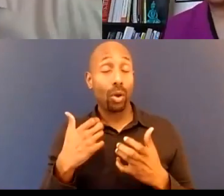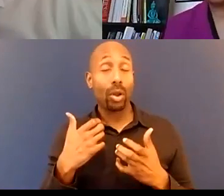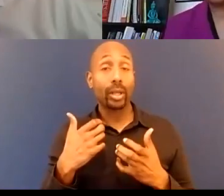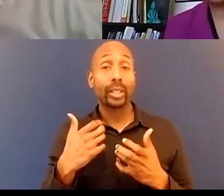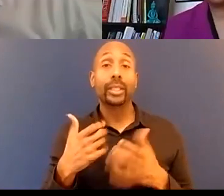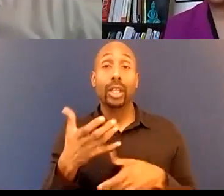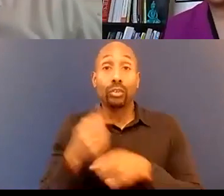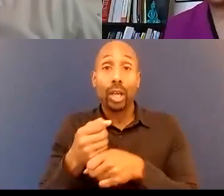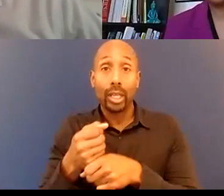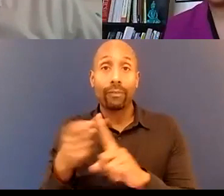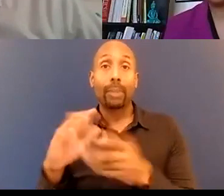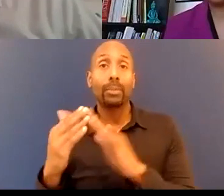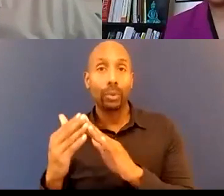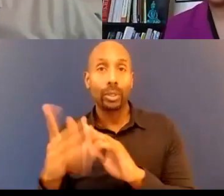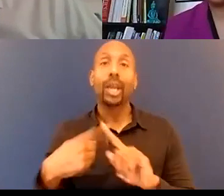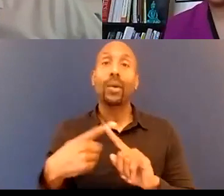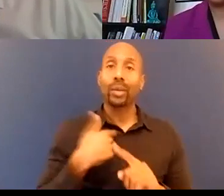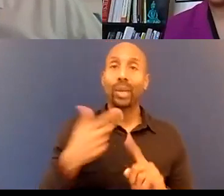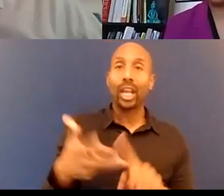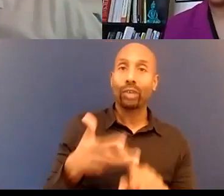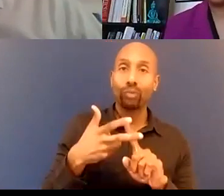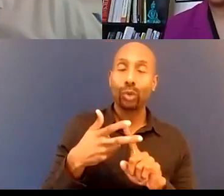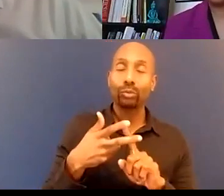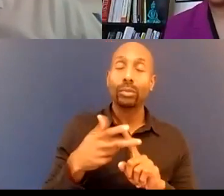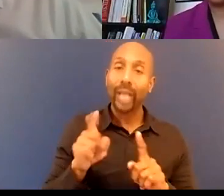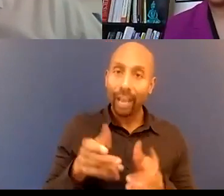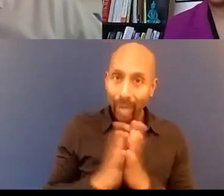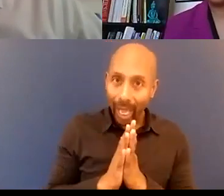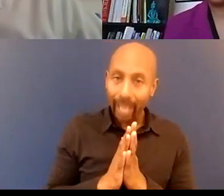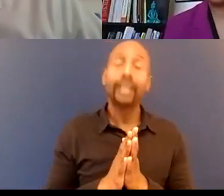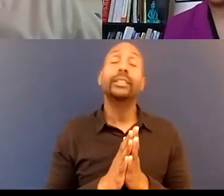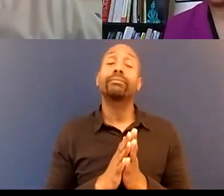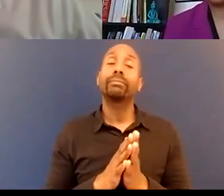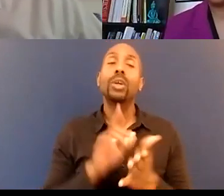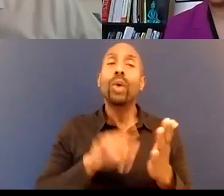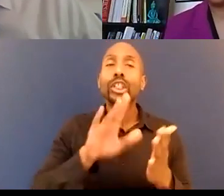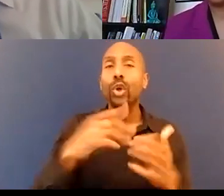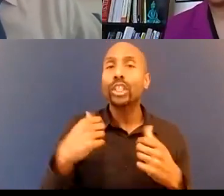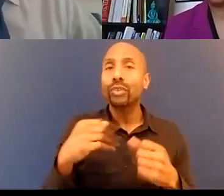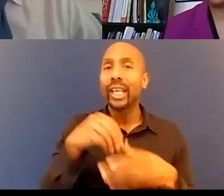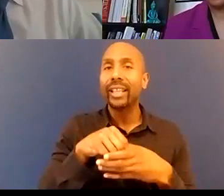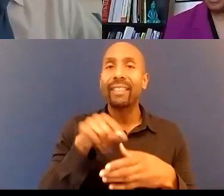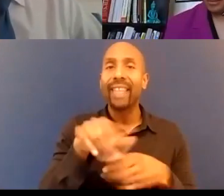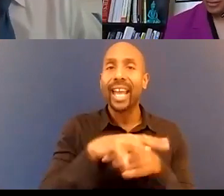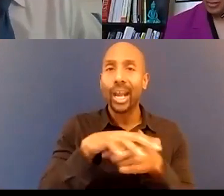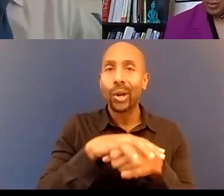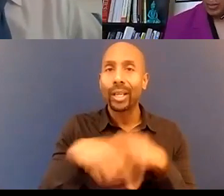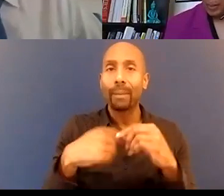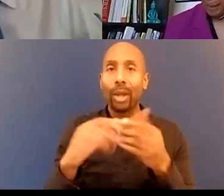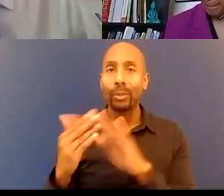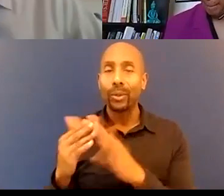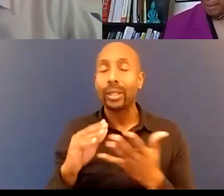recruiting we gotta ask let's just strengthen that area we have to attach the questions